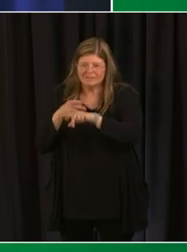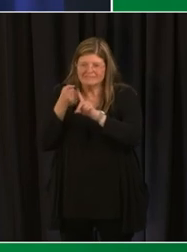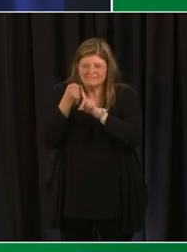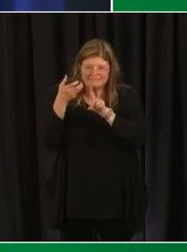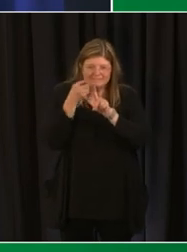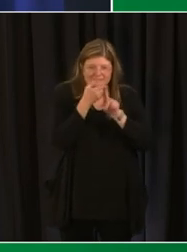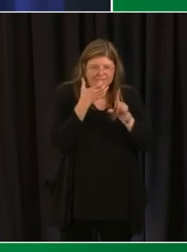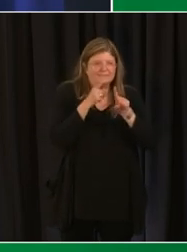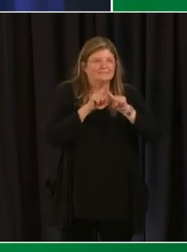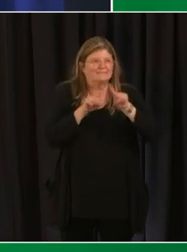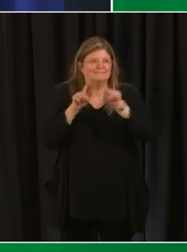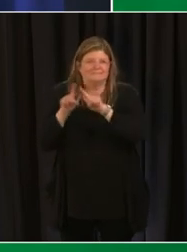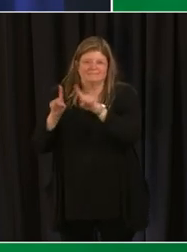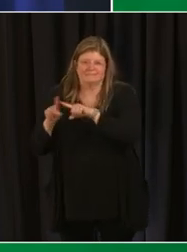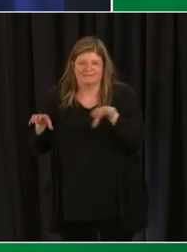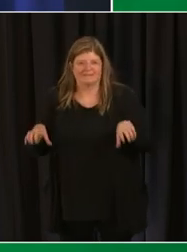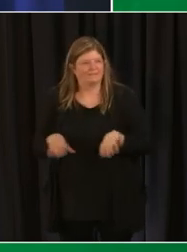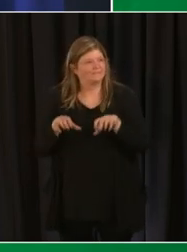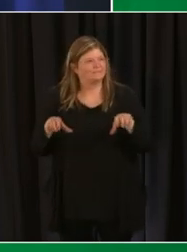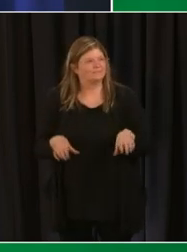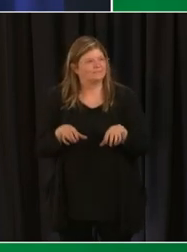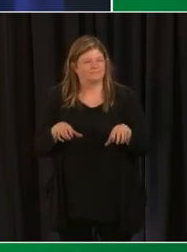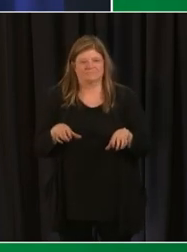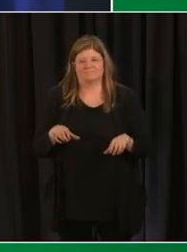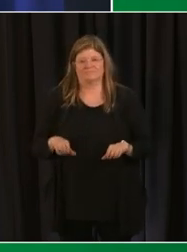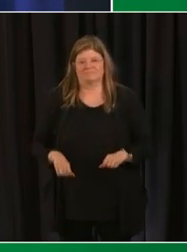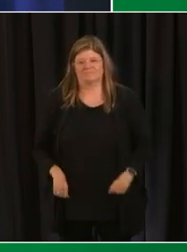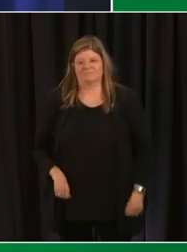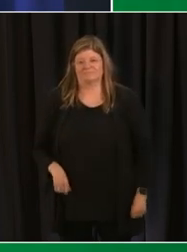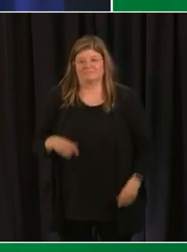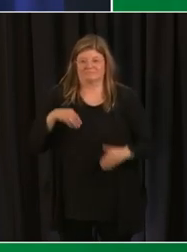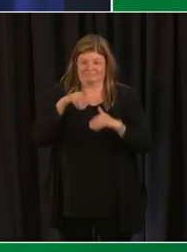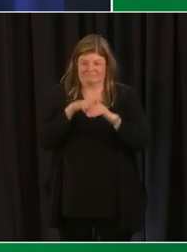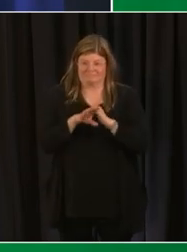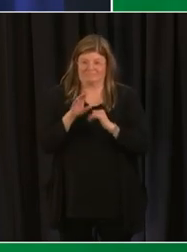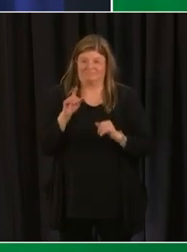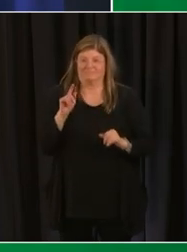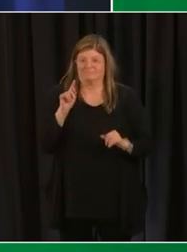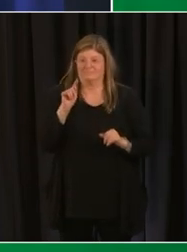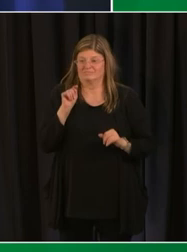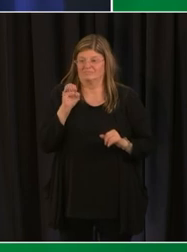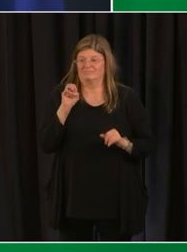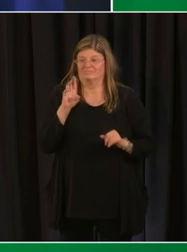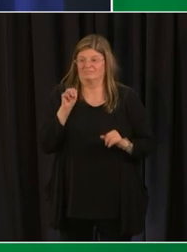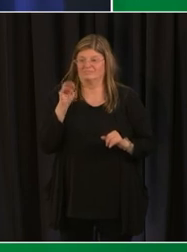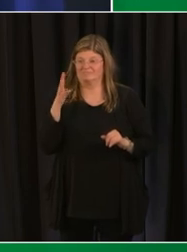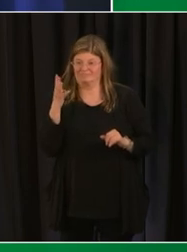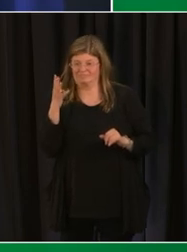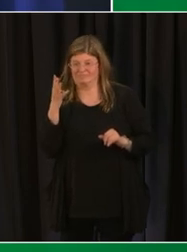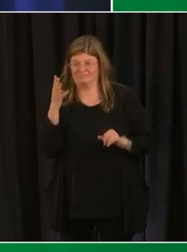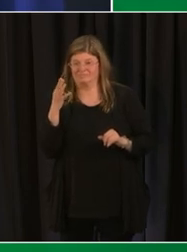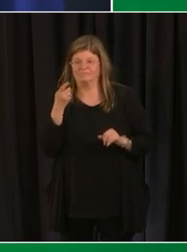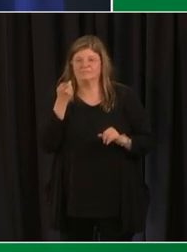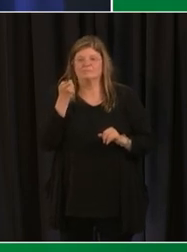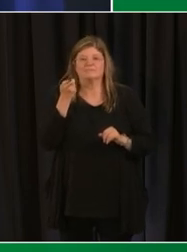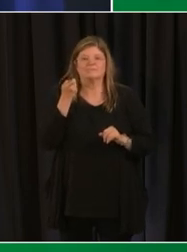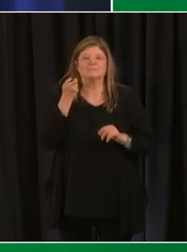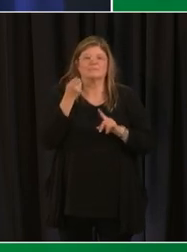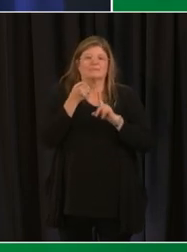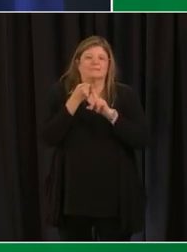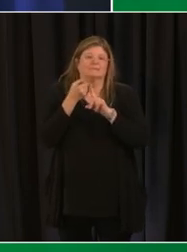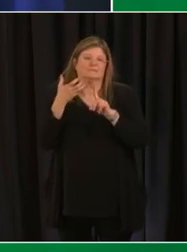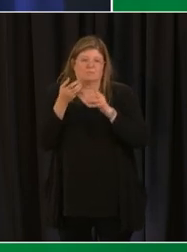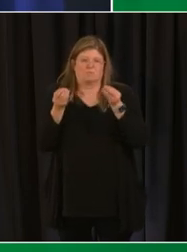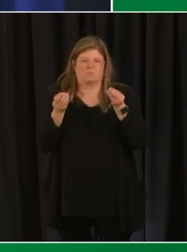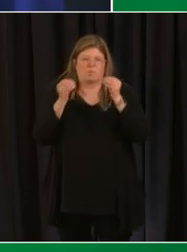uh as many seats and offerings as we can as we go into term four in april and again i want to thank our local school